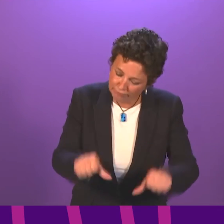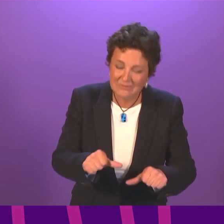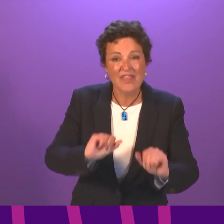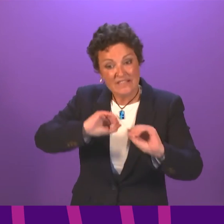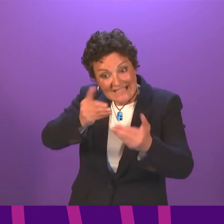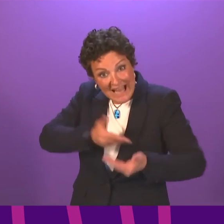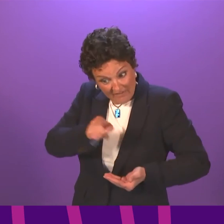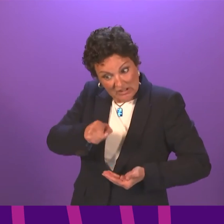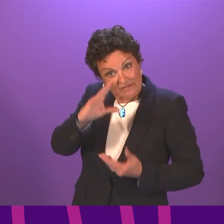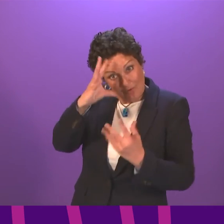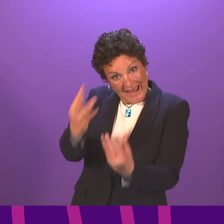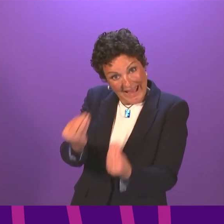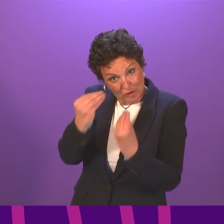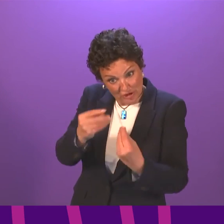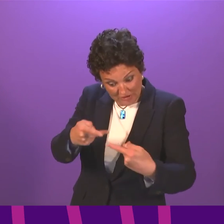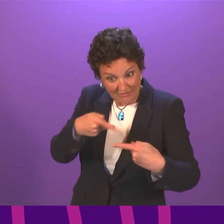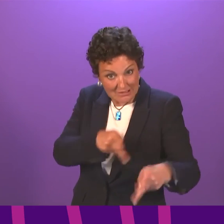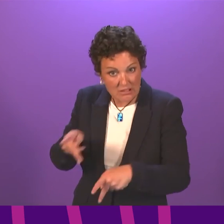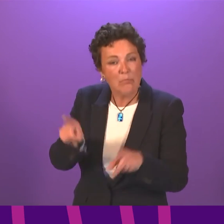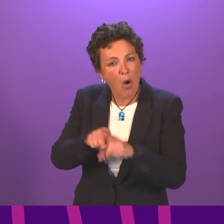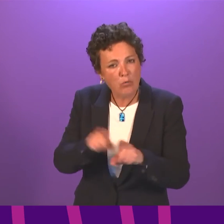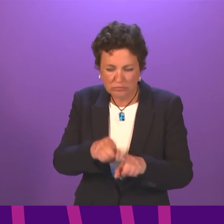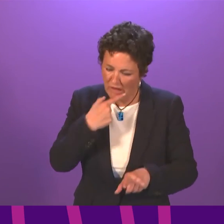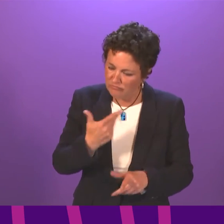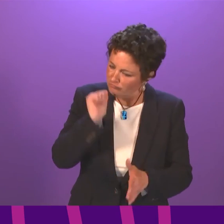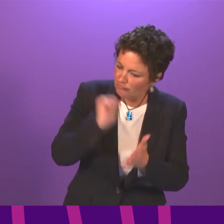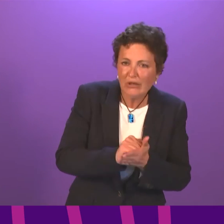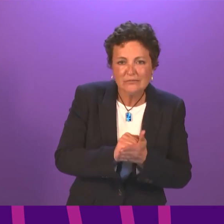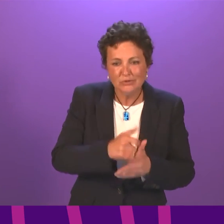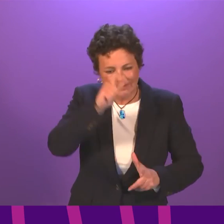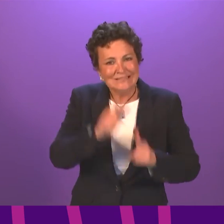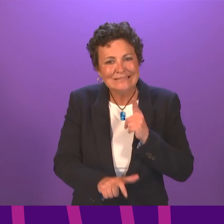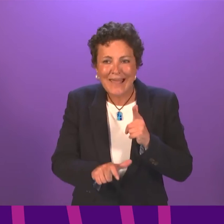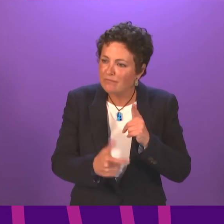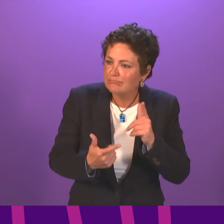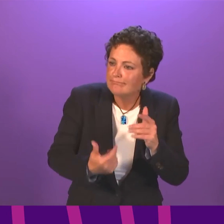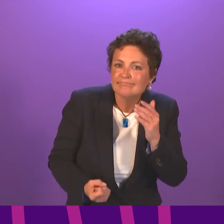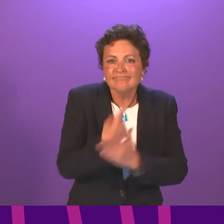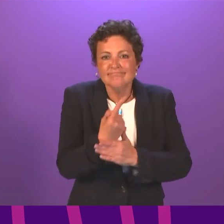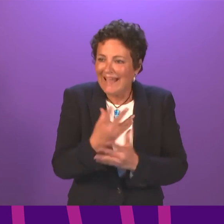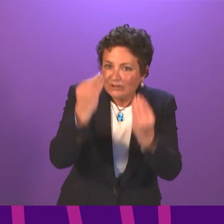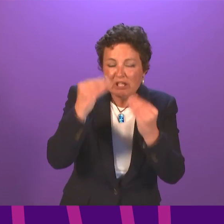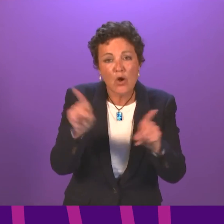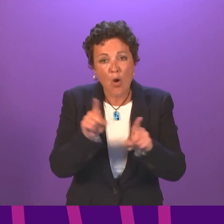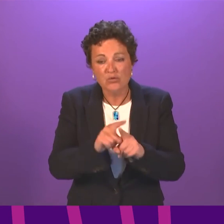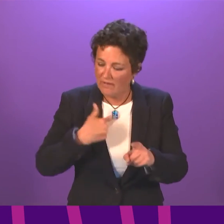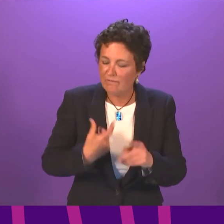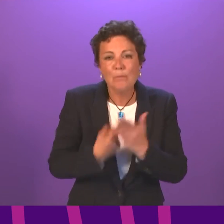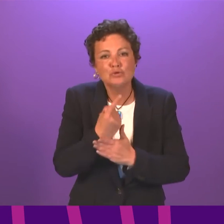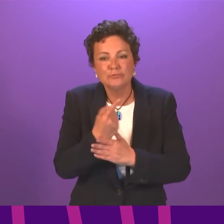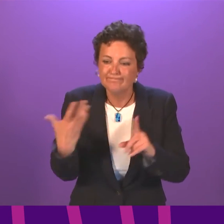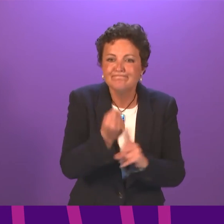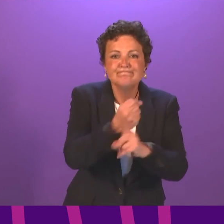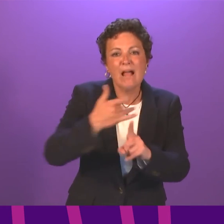exam system that they deserve so that they do have the opportunity to make the most of their life opportunities, notwithstanding the difficulties of this pandemic.